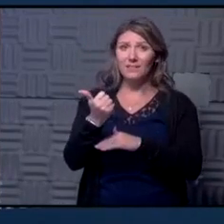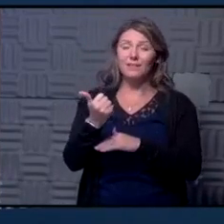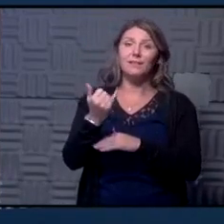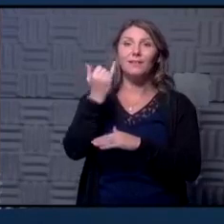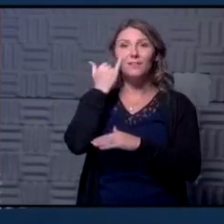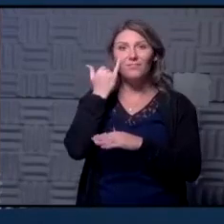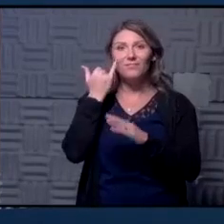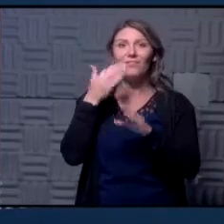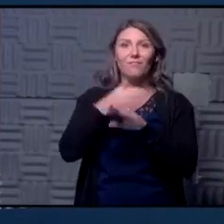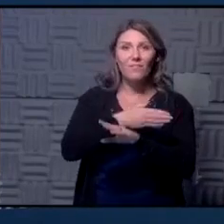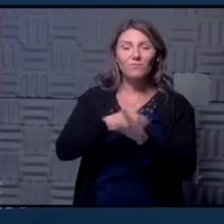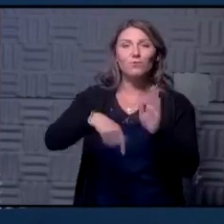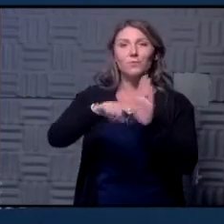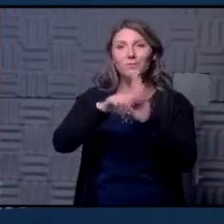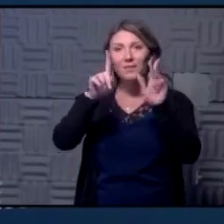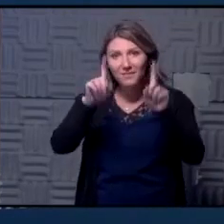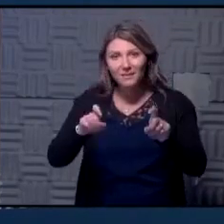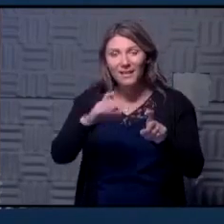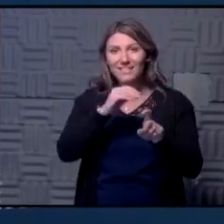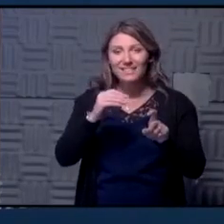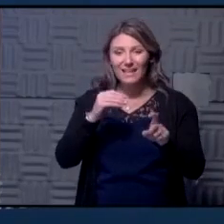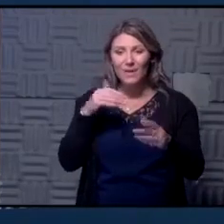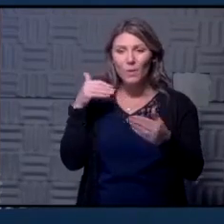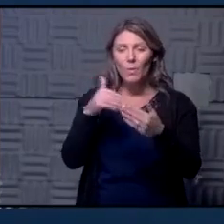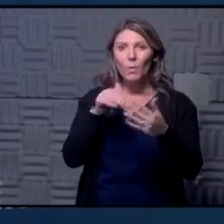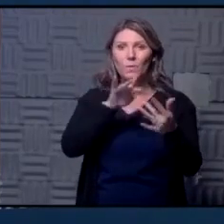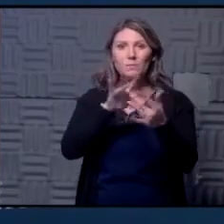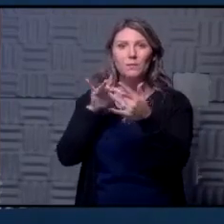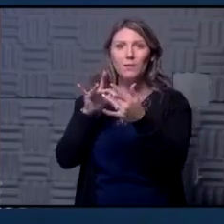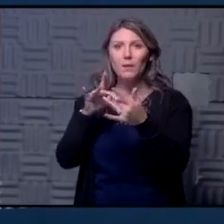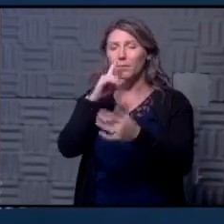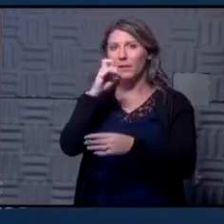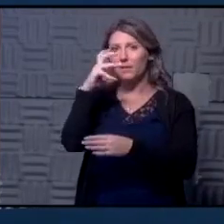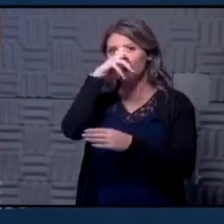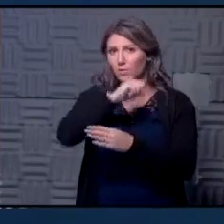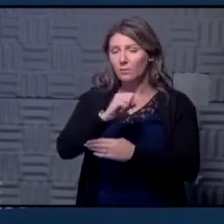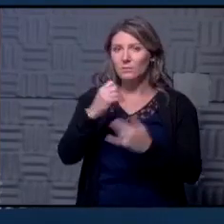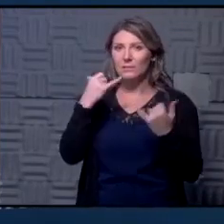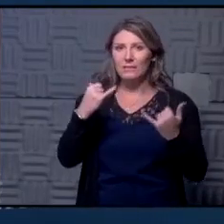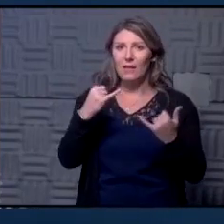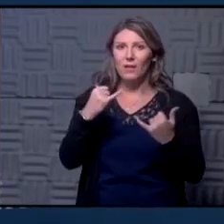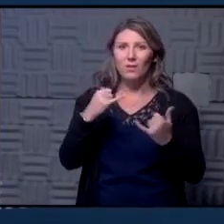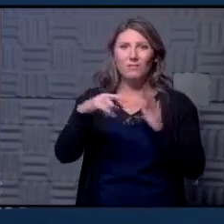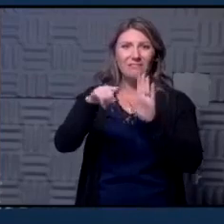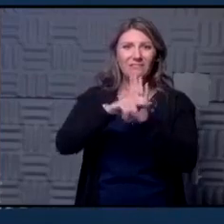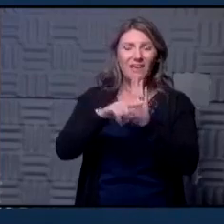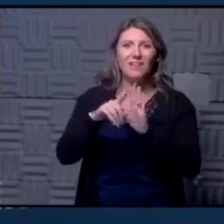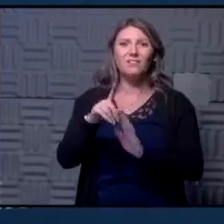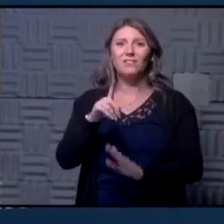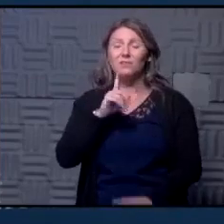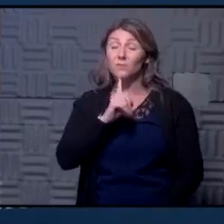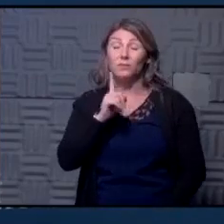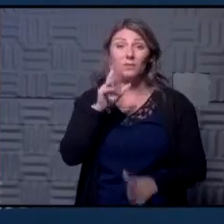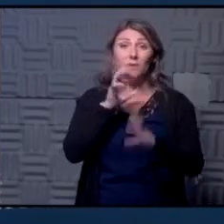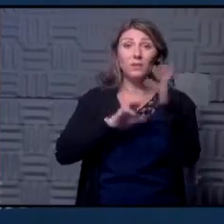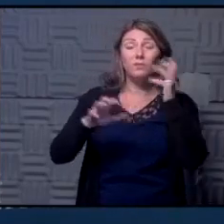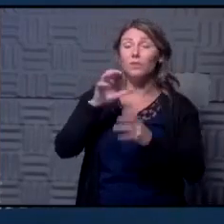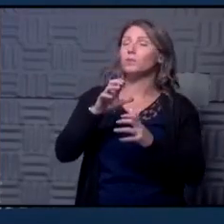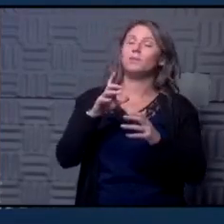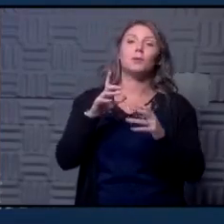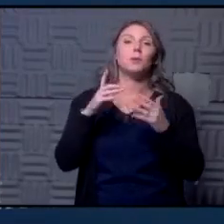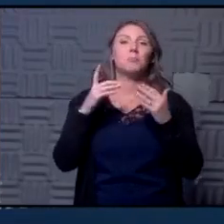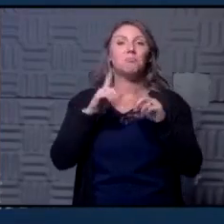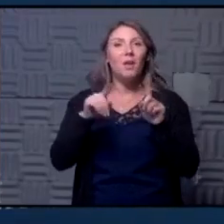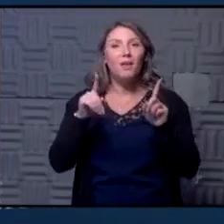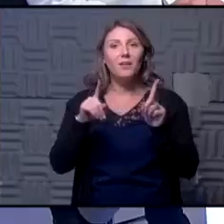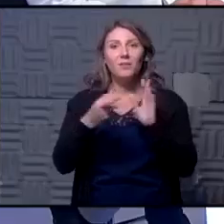and what about their close contacts because the presumptive is now negative this it really is confusing but let's go over